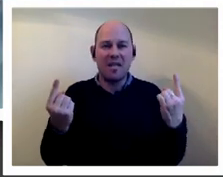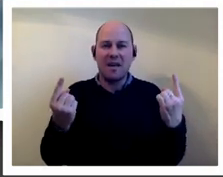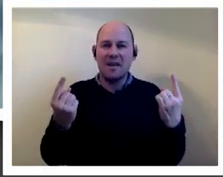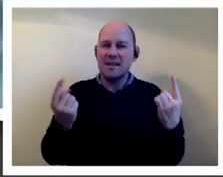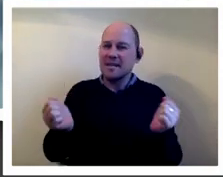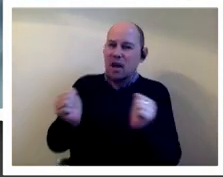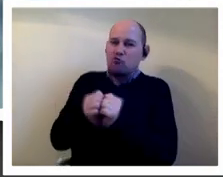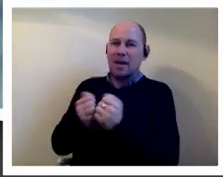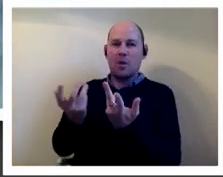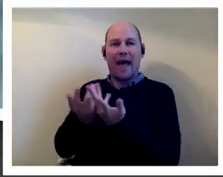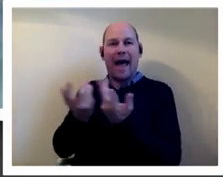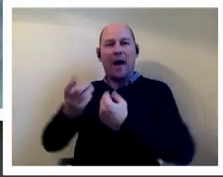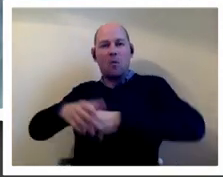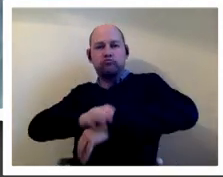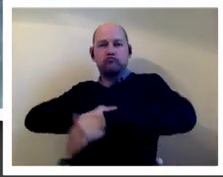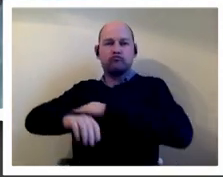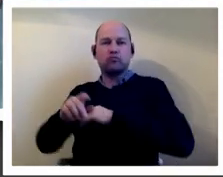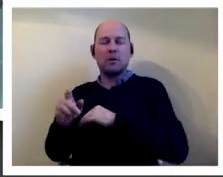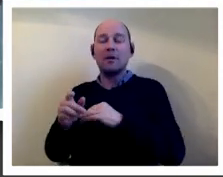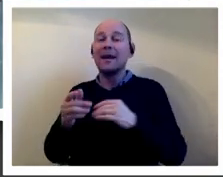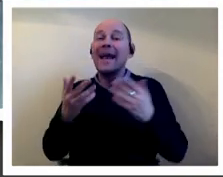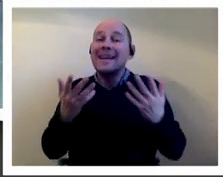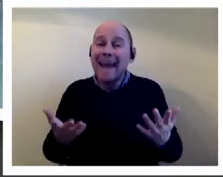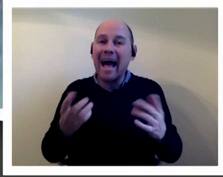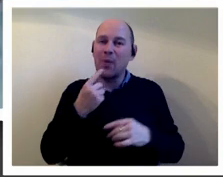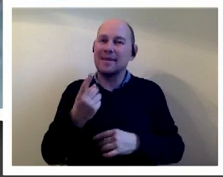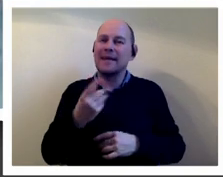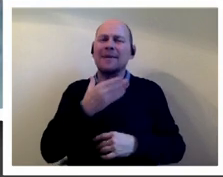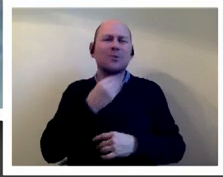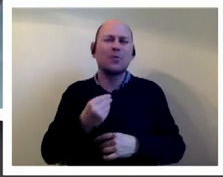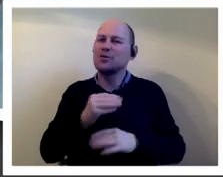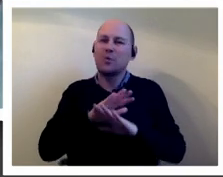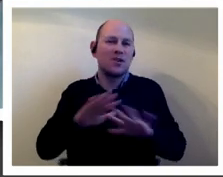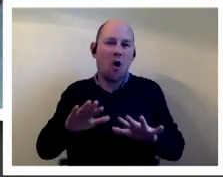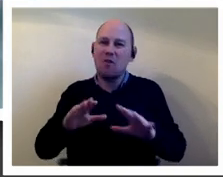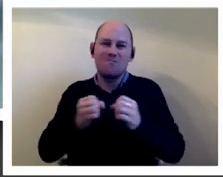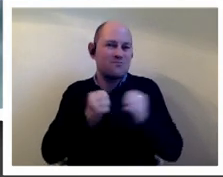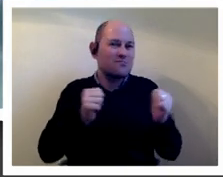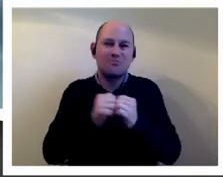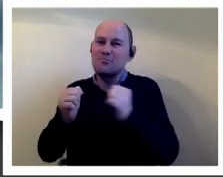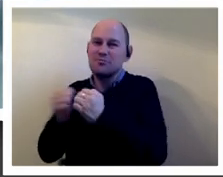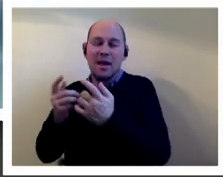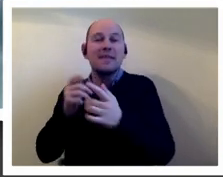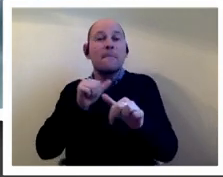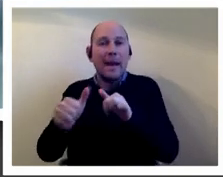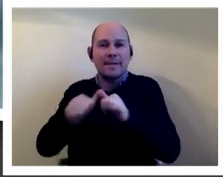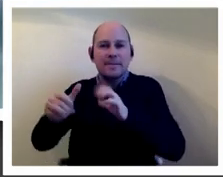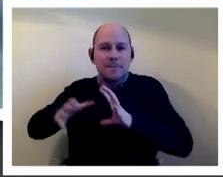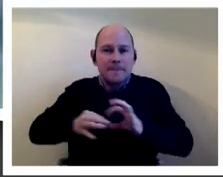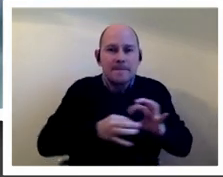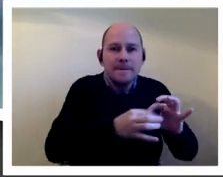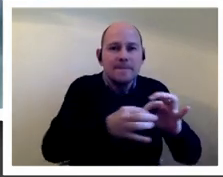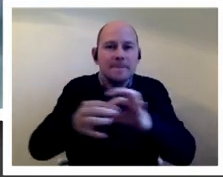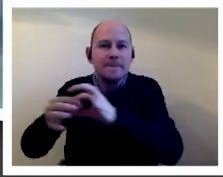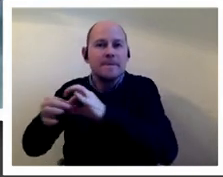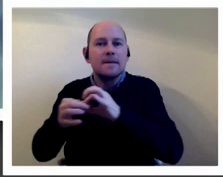about it and now they say in hindsight they wish they hadn't that you know it actually it was a good thing that there were all these different ways um of responding